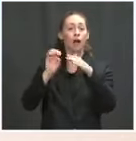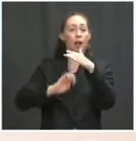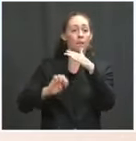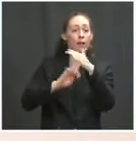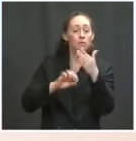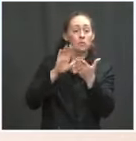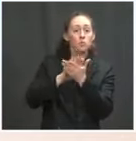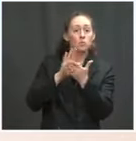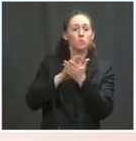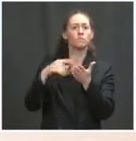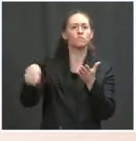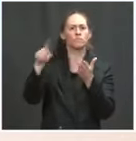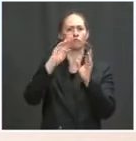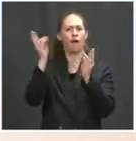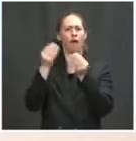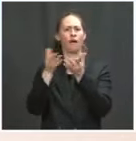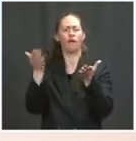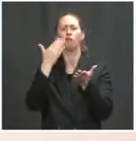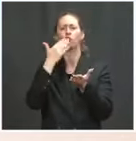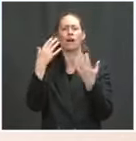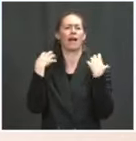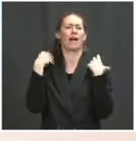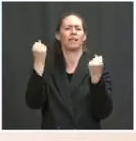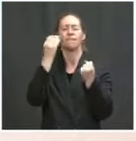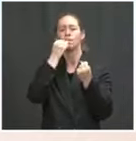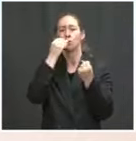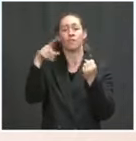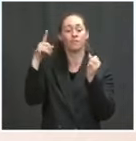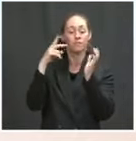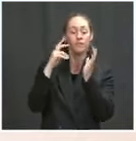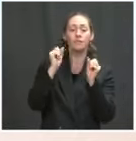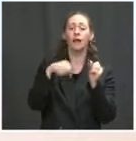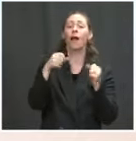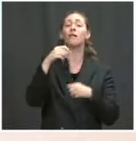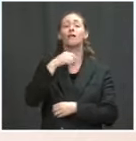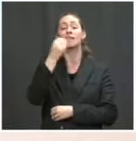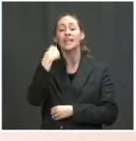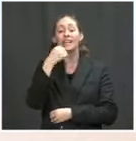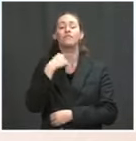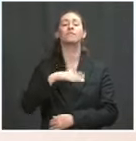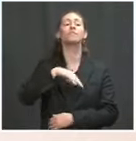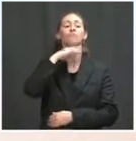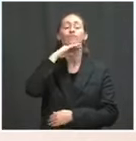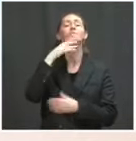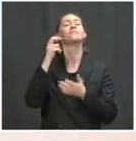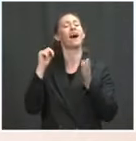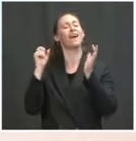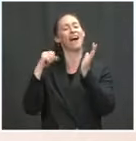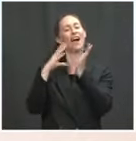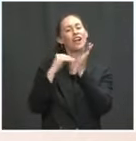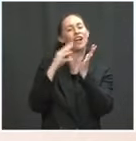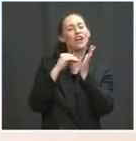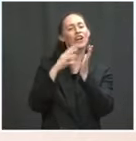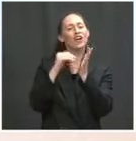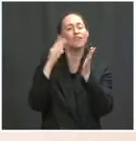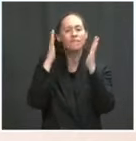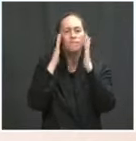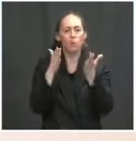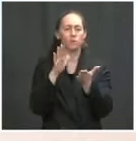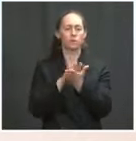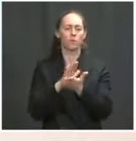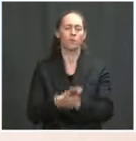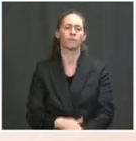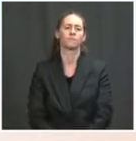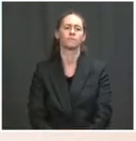And finally, we're going to invest a billion dollars, with Congress's help and assistance, in trying to figure out strategies